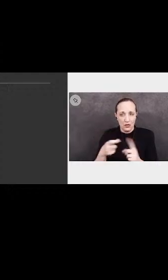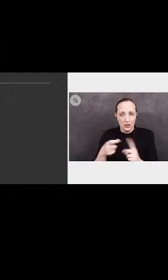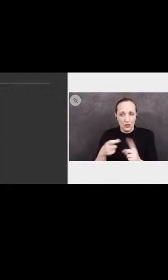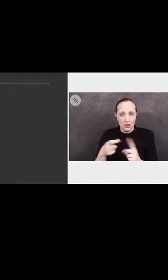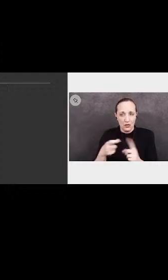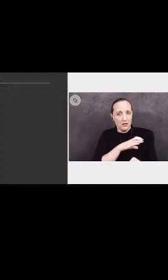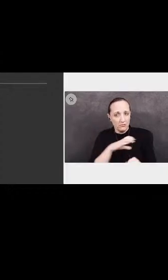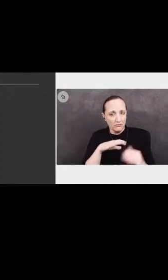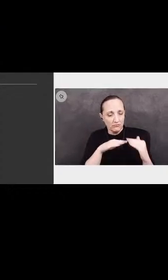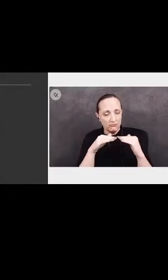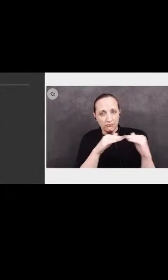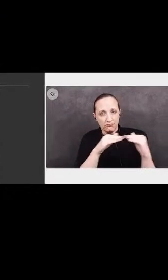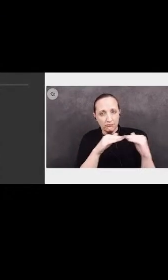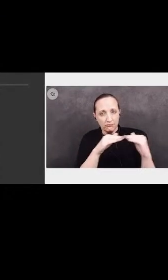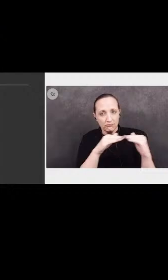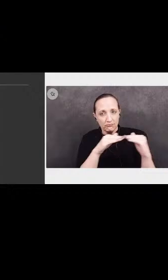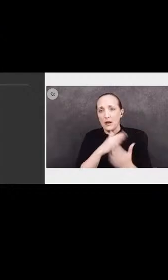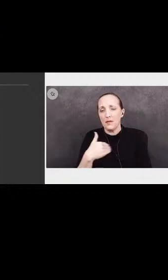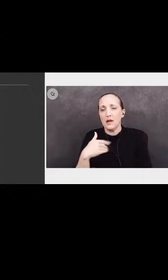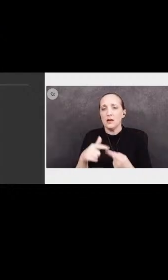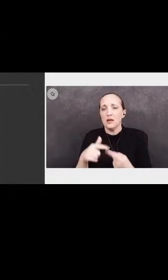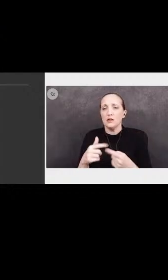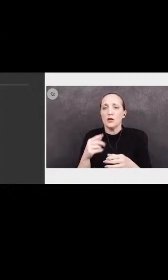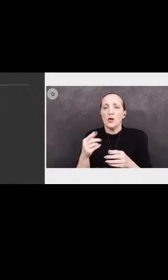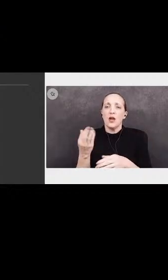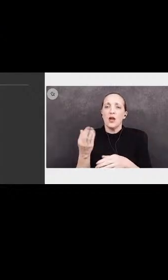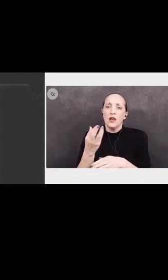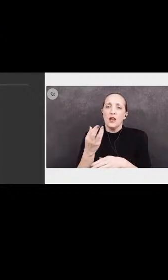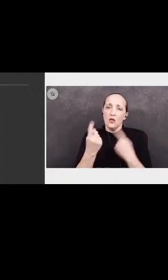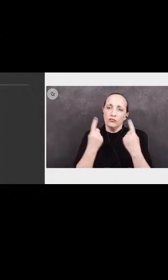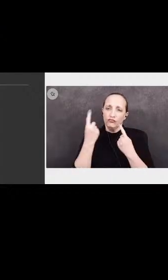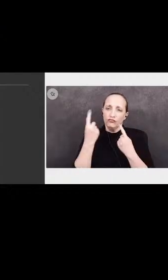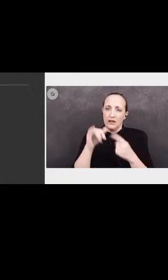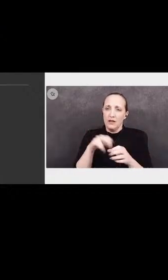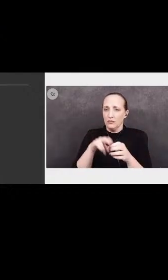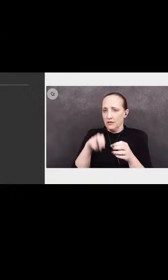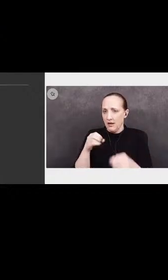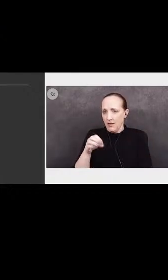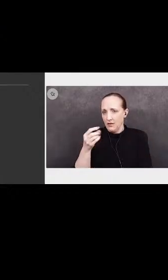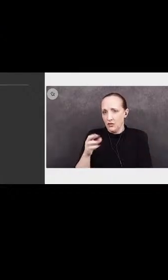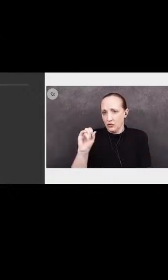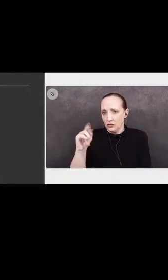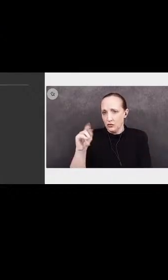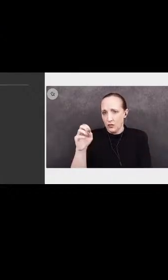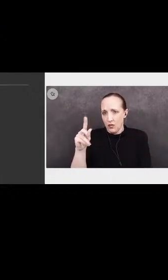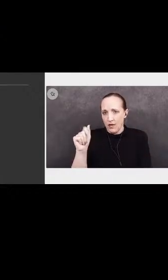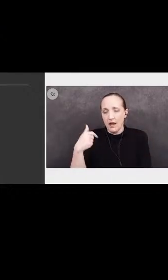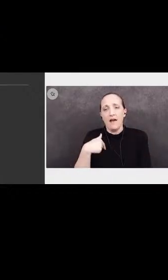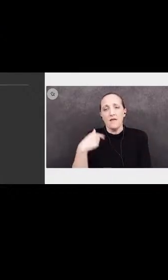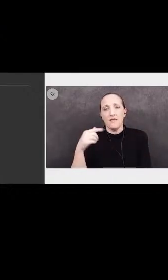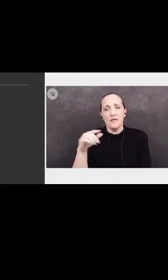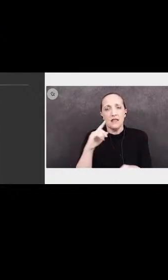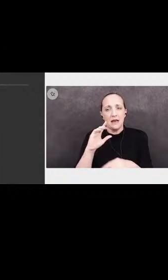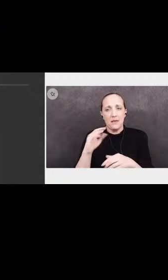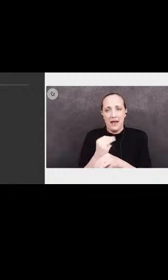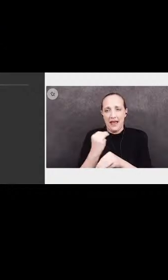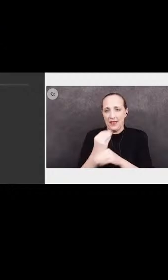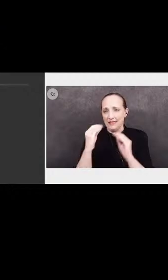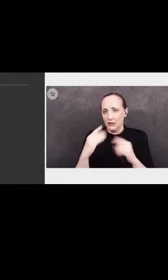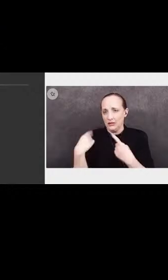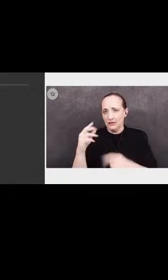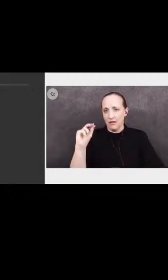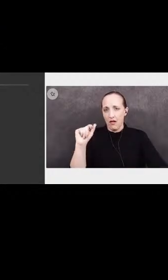and community members to ask the board to please resend the resignation of Dr. Stregorda. I have been a math teacher for CJUSD since August of